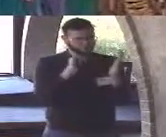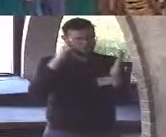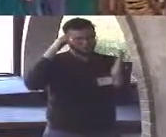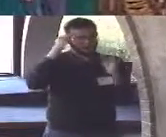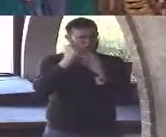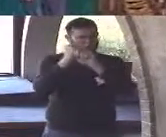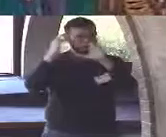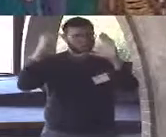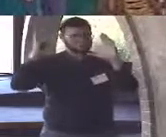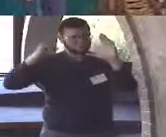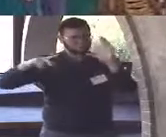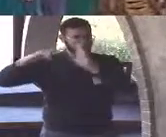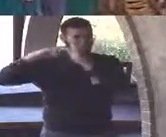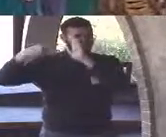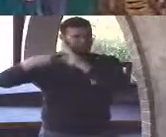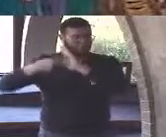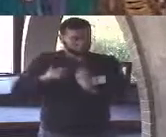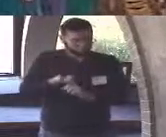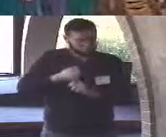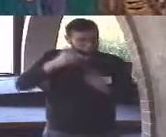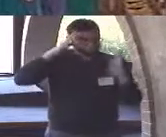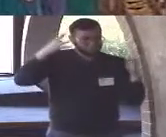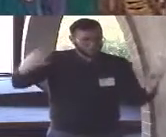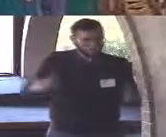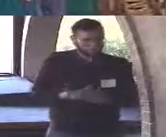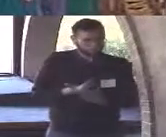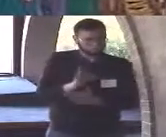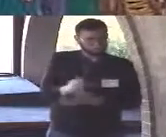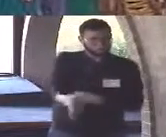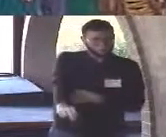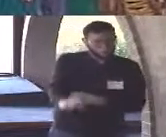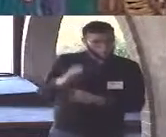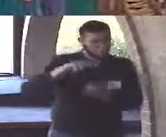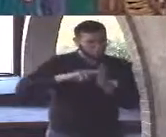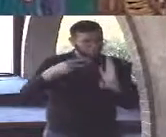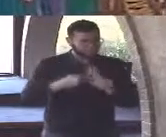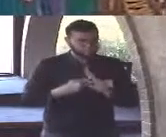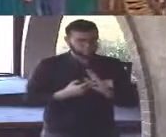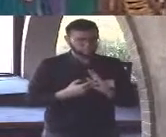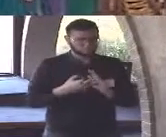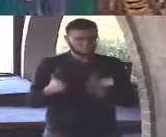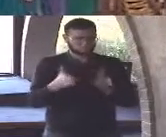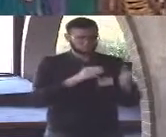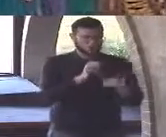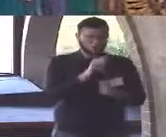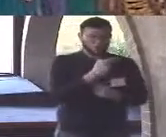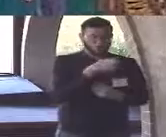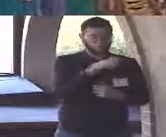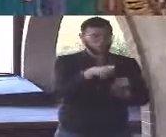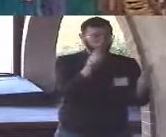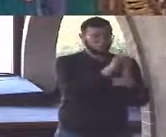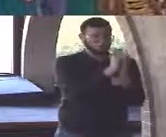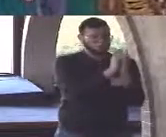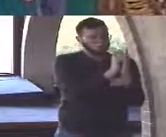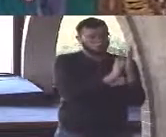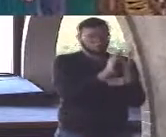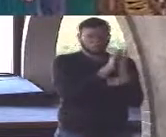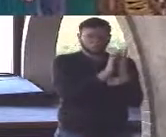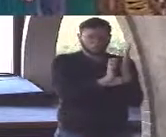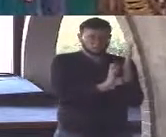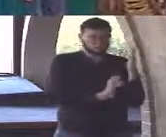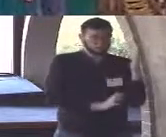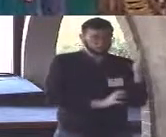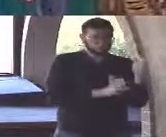is nothing more than a writer one who scribbles words without authority to tell you what those